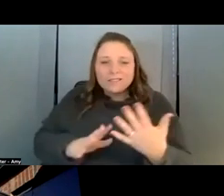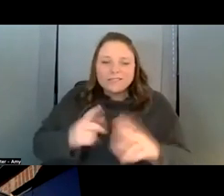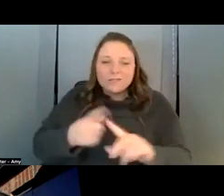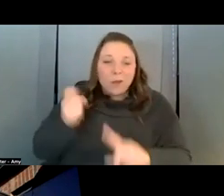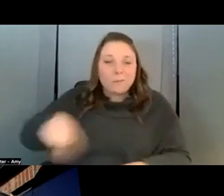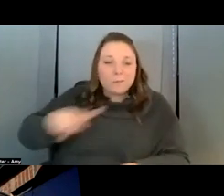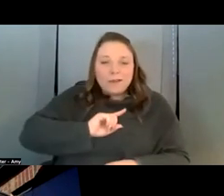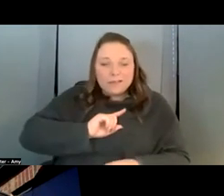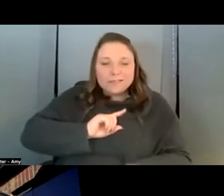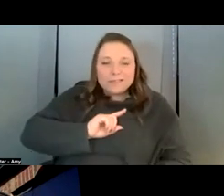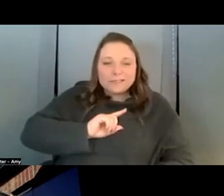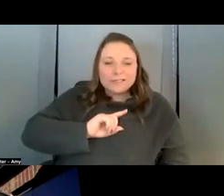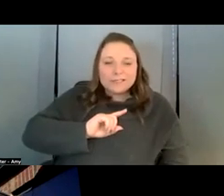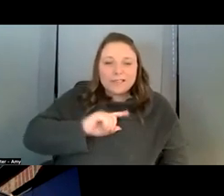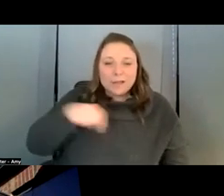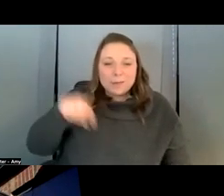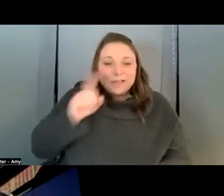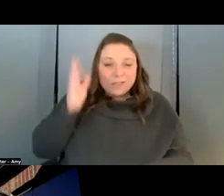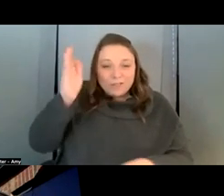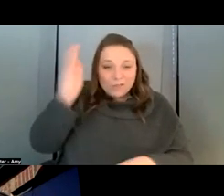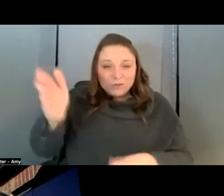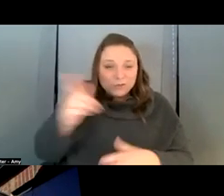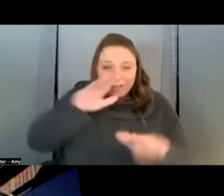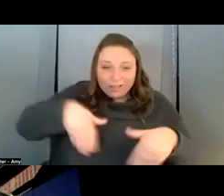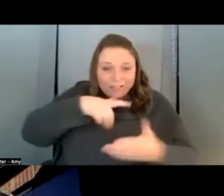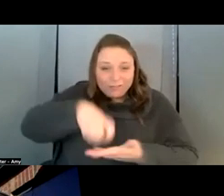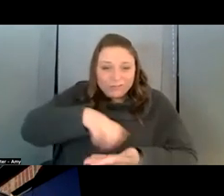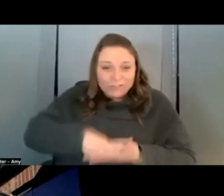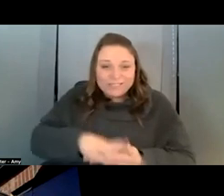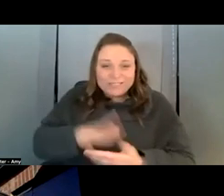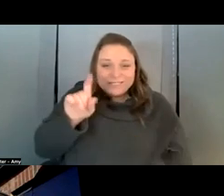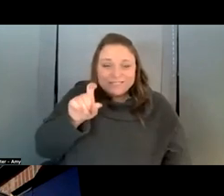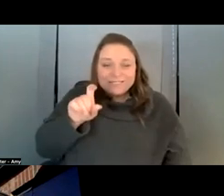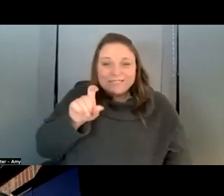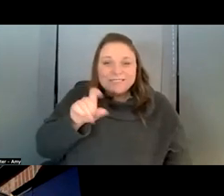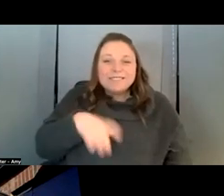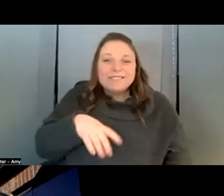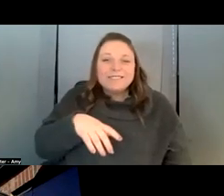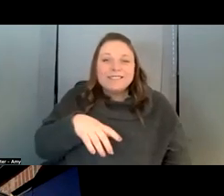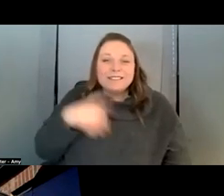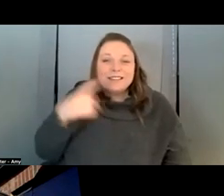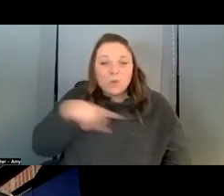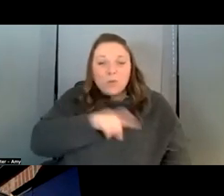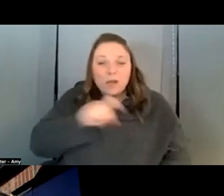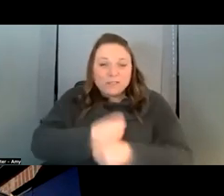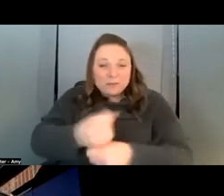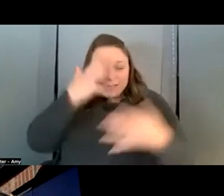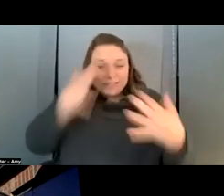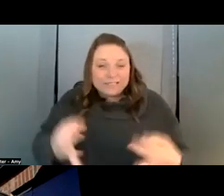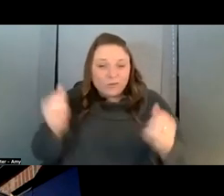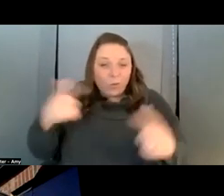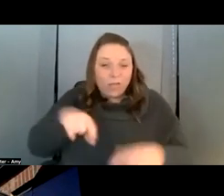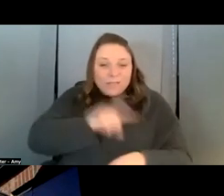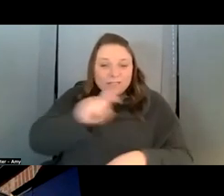because these futures aren't written and that's why these decisions that we may each and every one of us matter